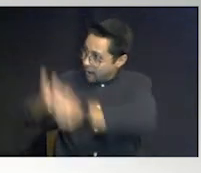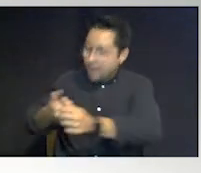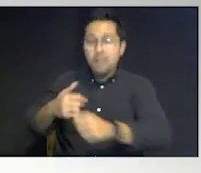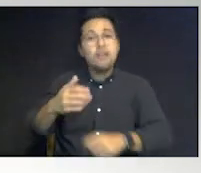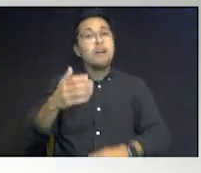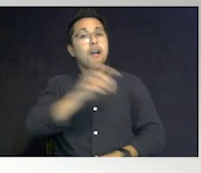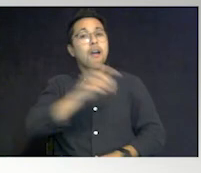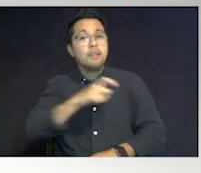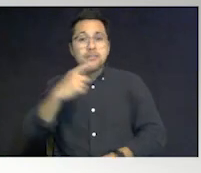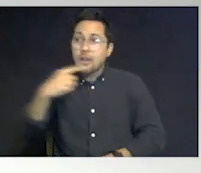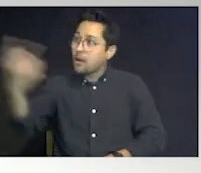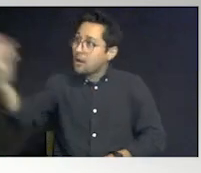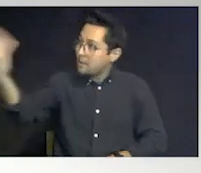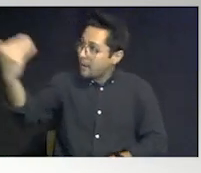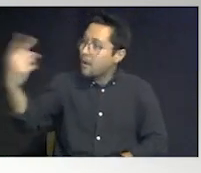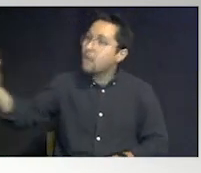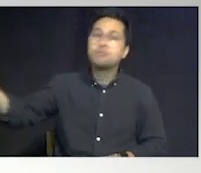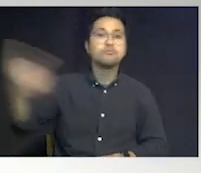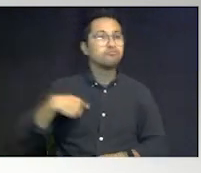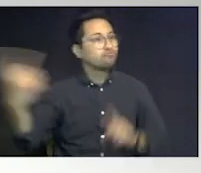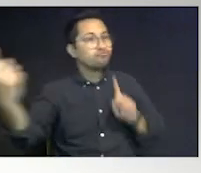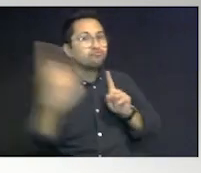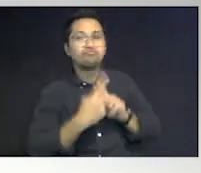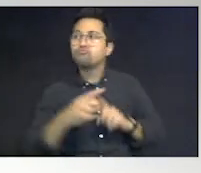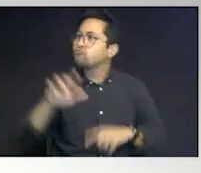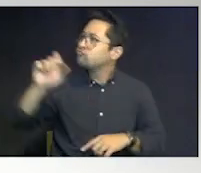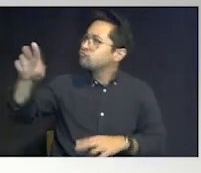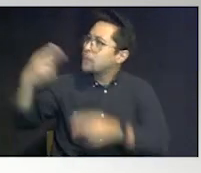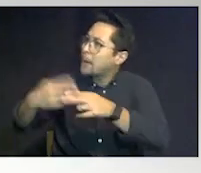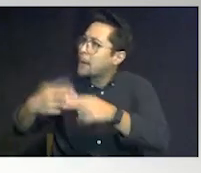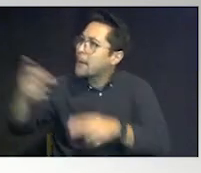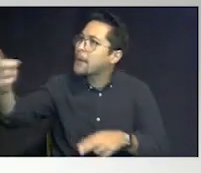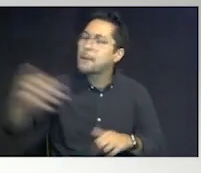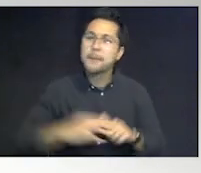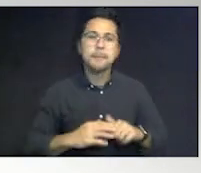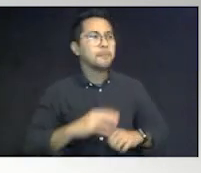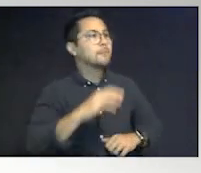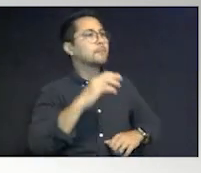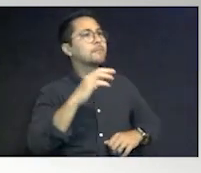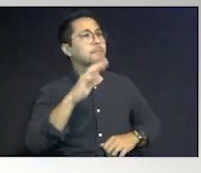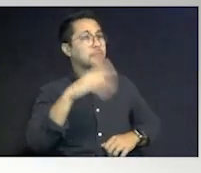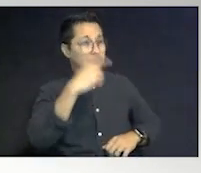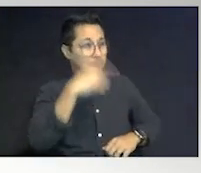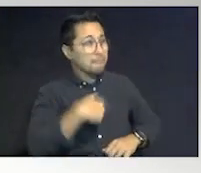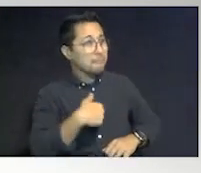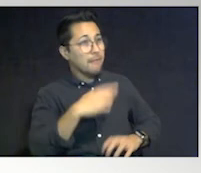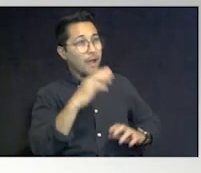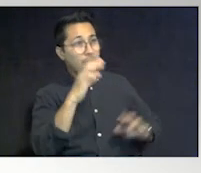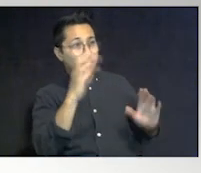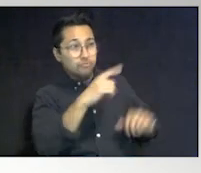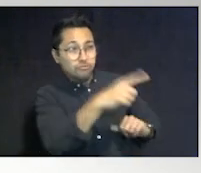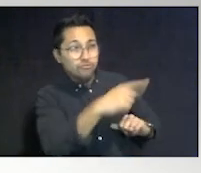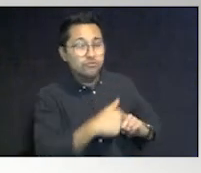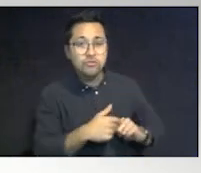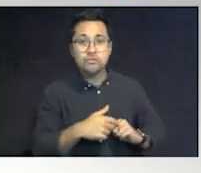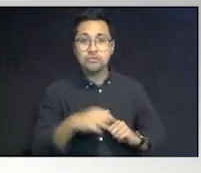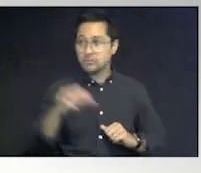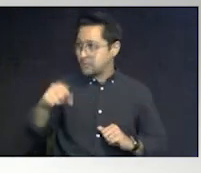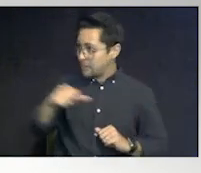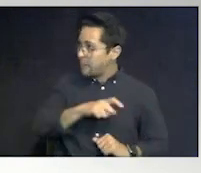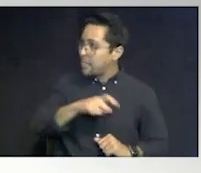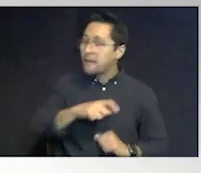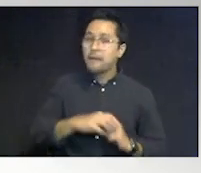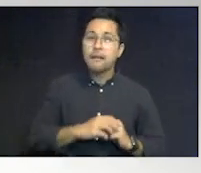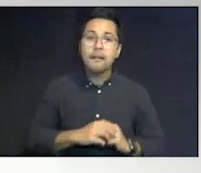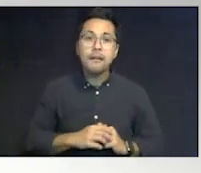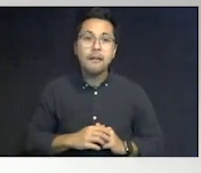said, come here. He came right up. He said, what's your name, David? He said, can I search you? Yes, please. Nine times out of ten,